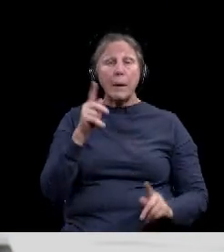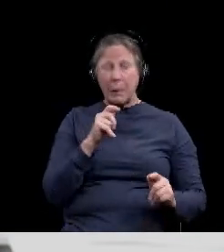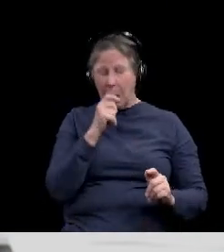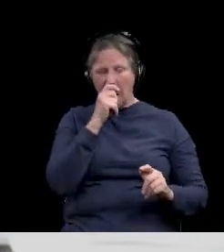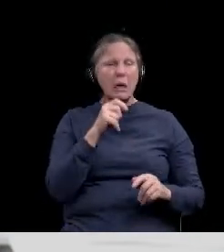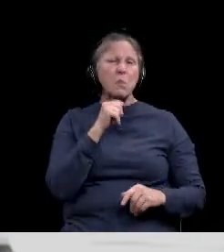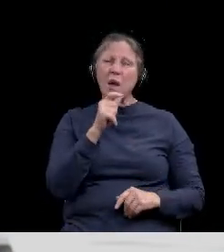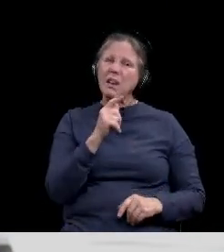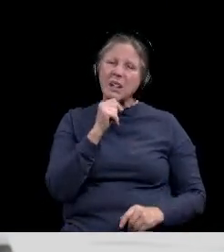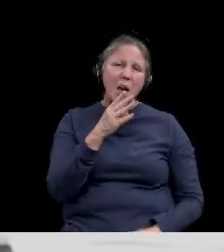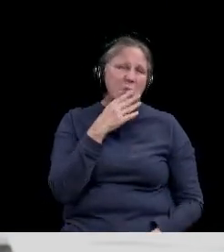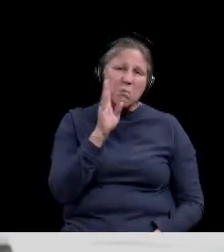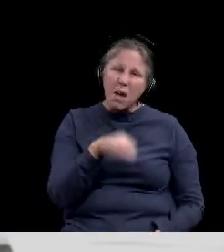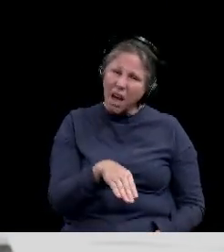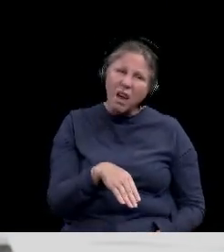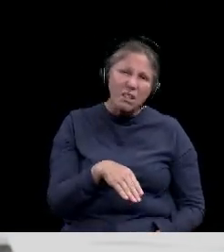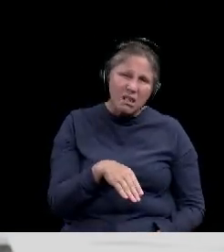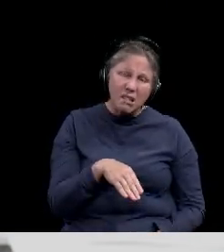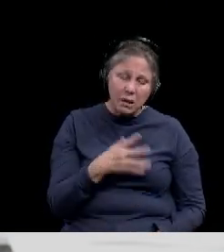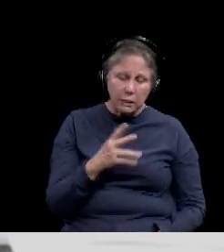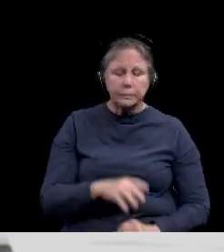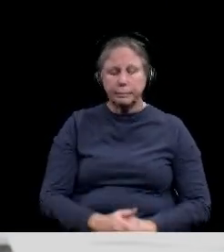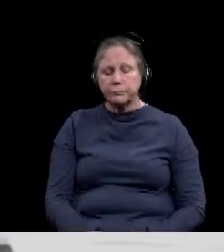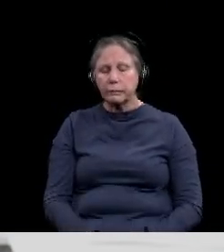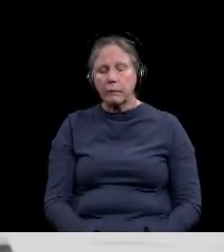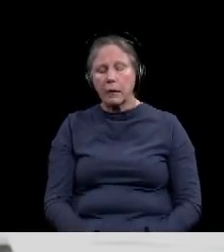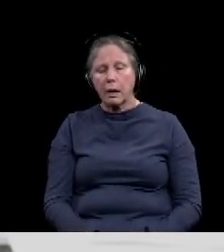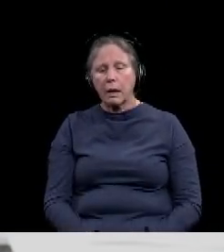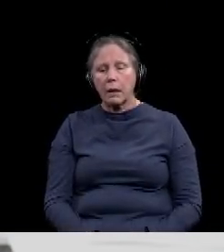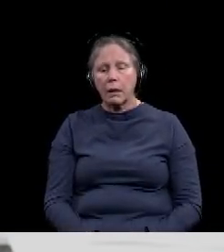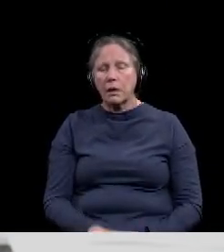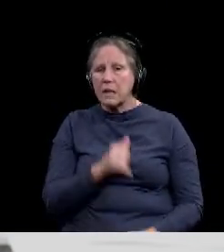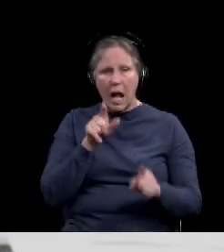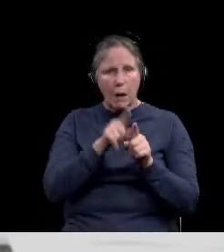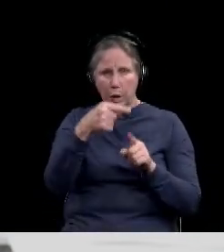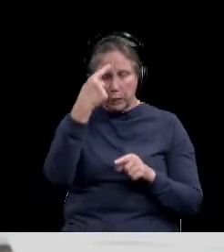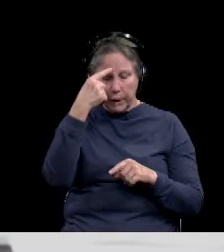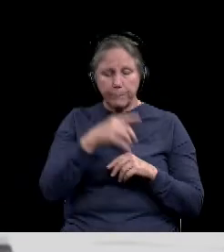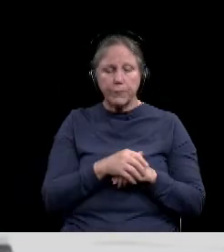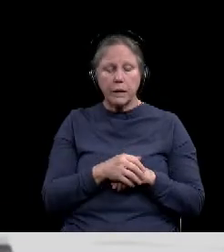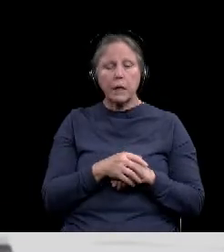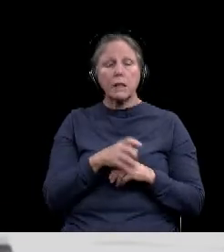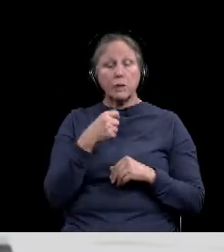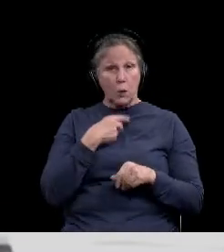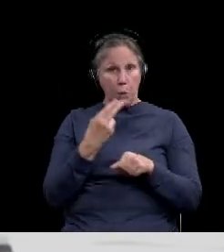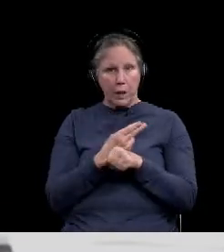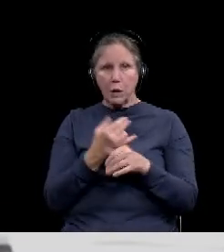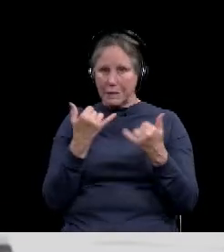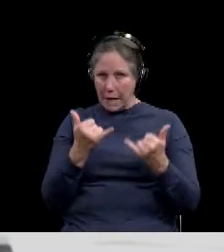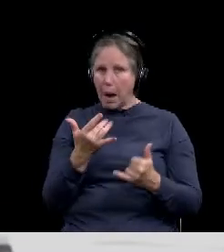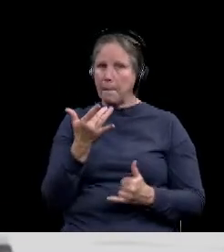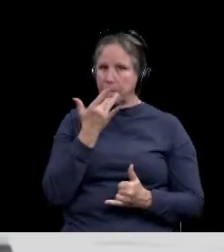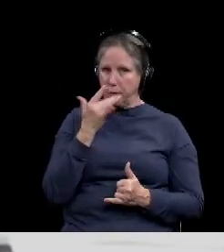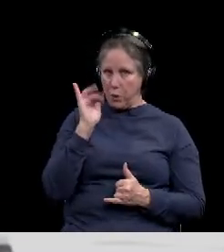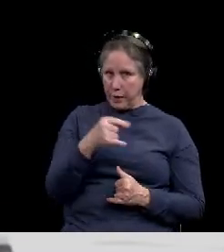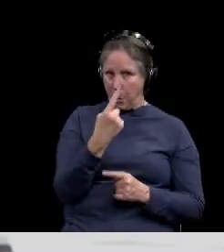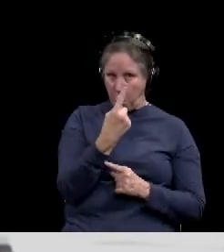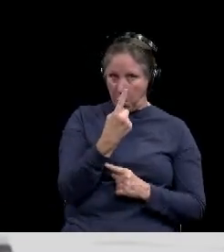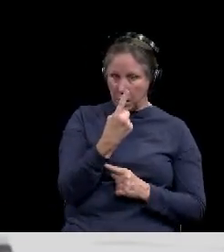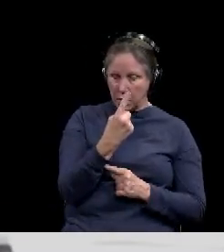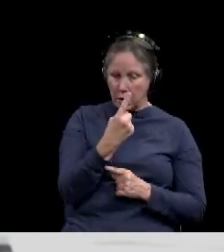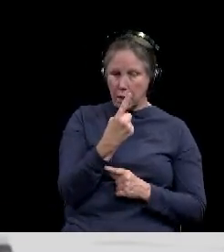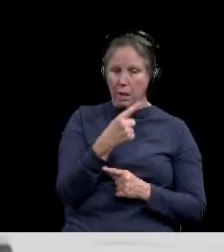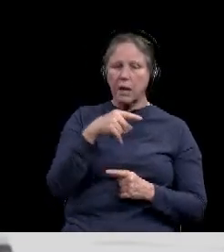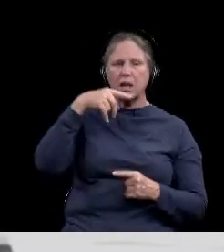than people anticipate it will be. Um, so that is what we choose to use at the present time. Um, it is a